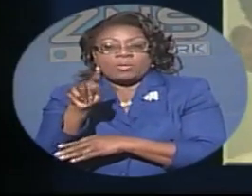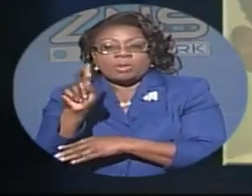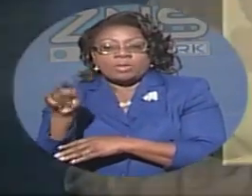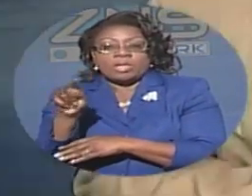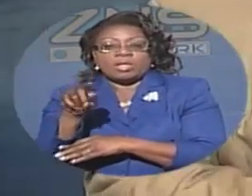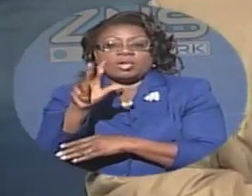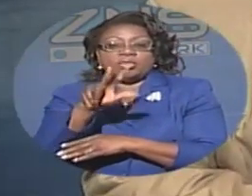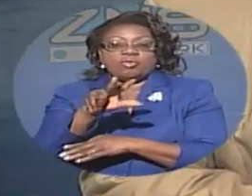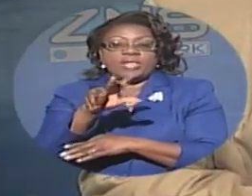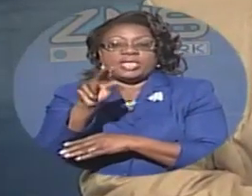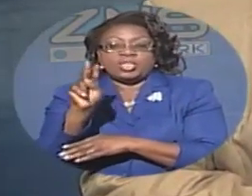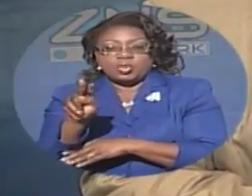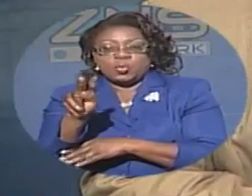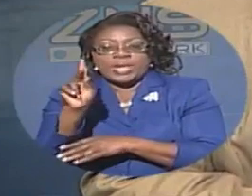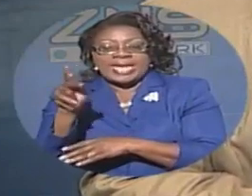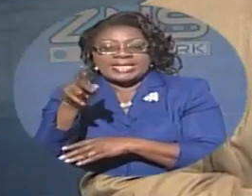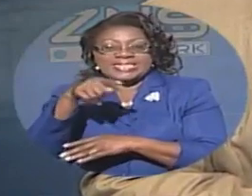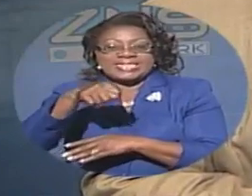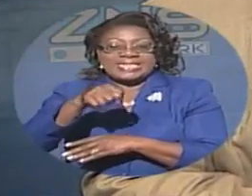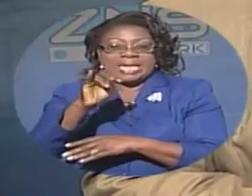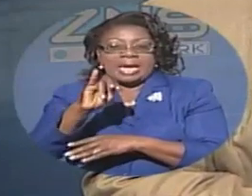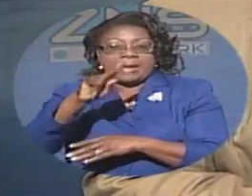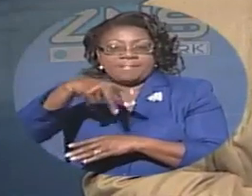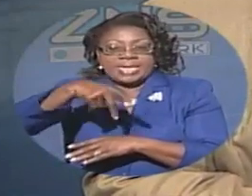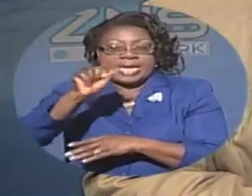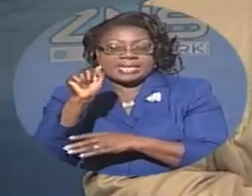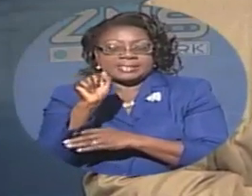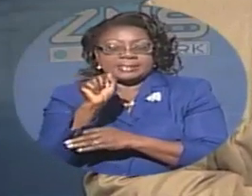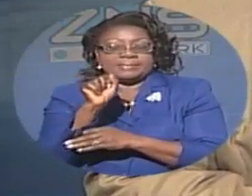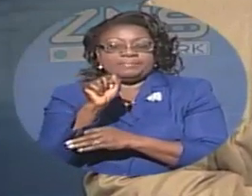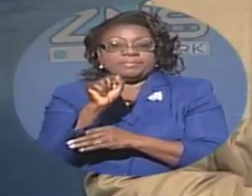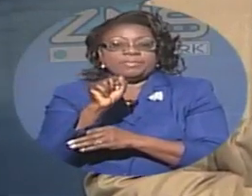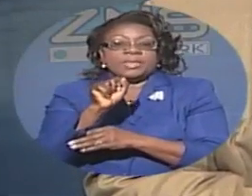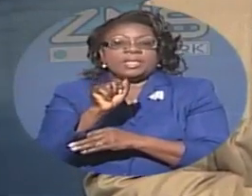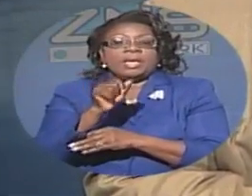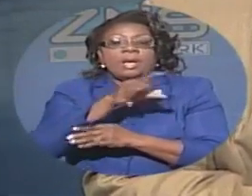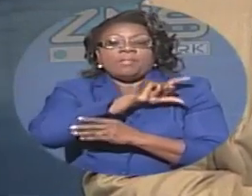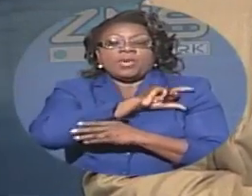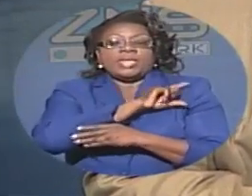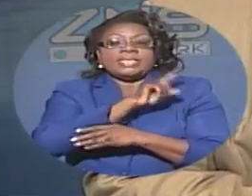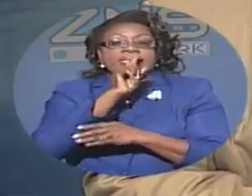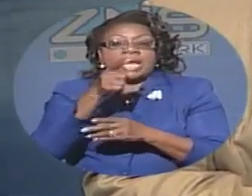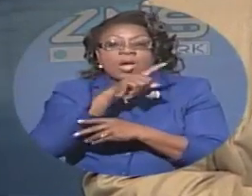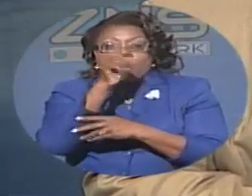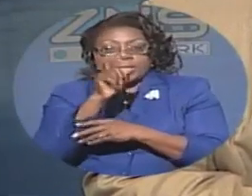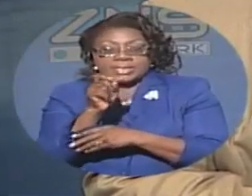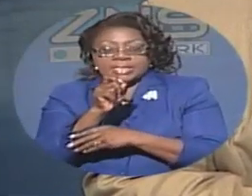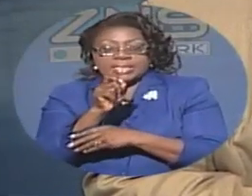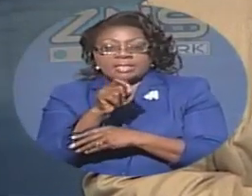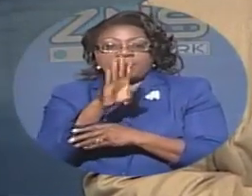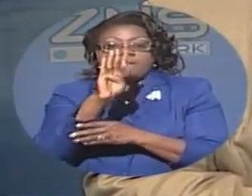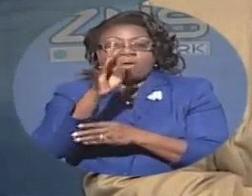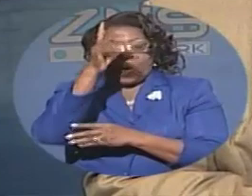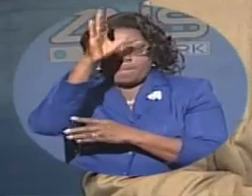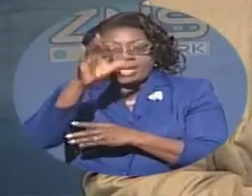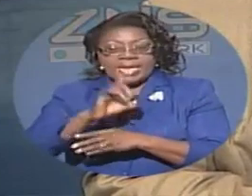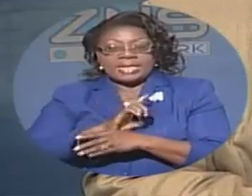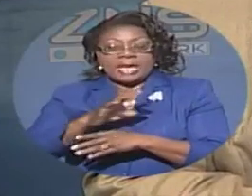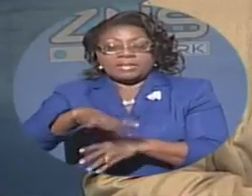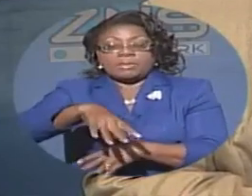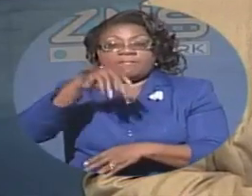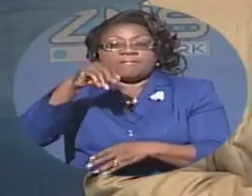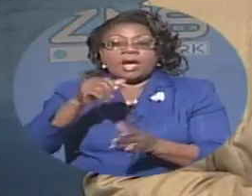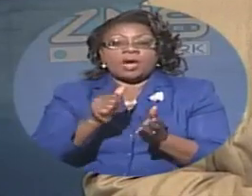in two separate incidents police are questioning four men after they were found in possession of illegal firearms in the first incident